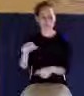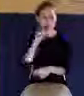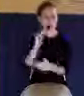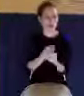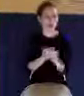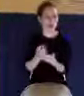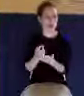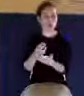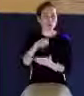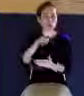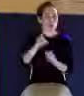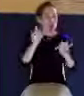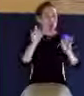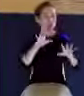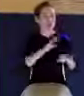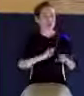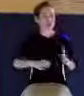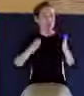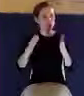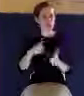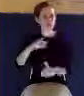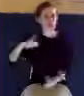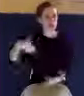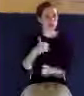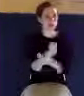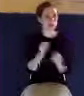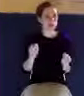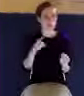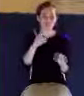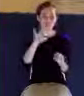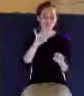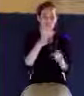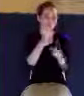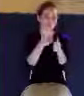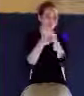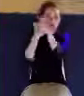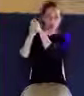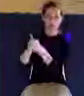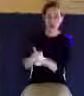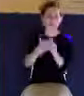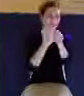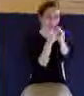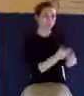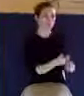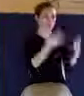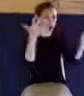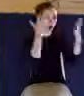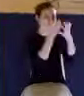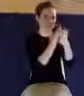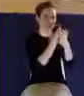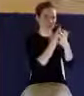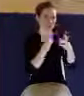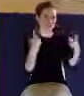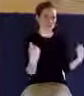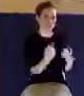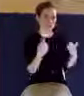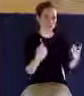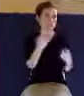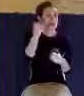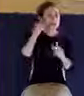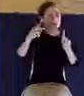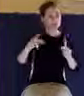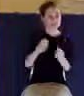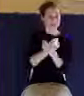you're not saved. John says you're still in darkness if you claim to hate your brother. Look at verse 10. He that loveth his brother